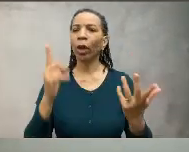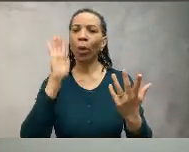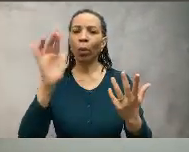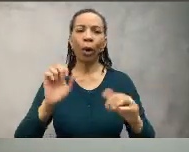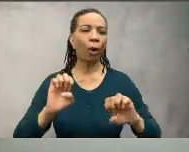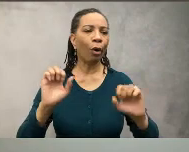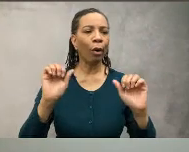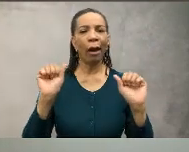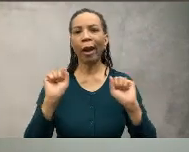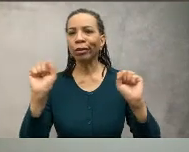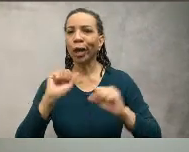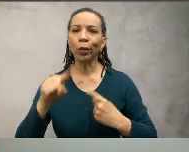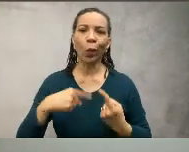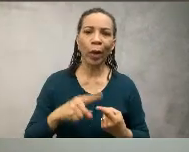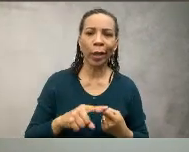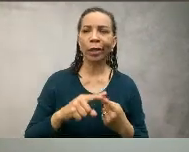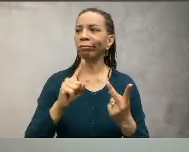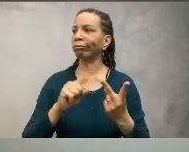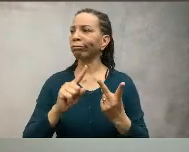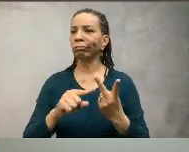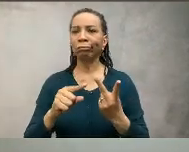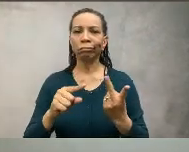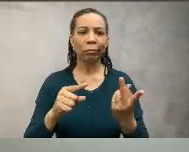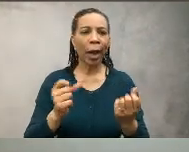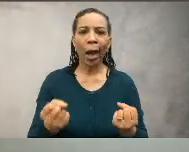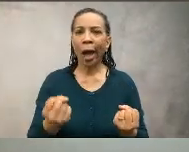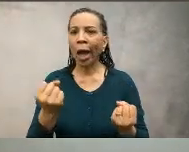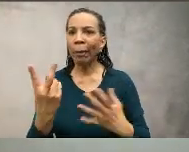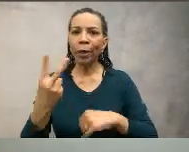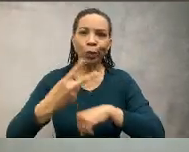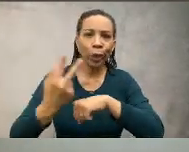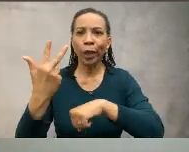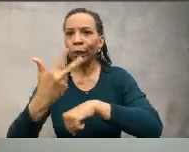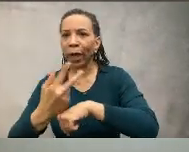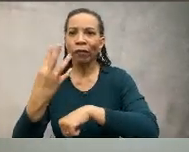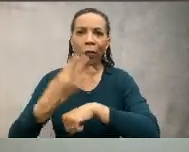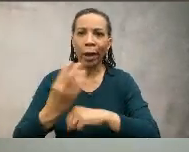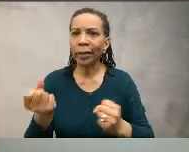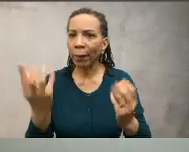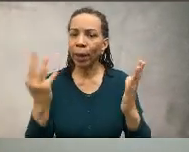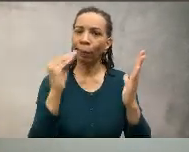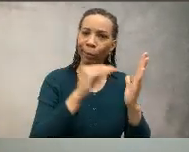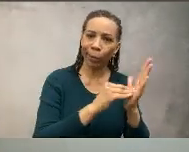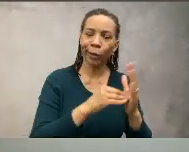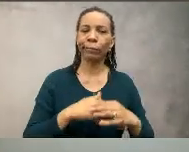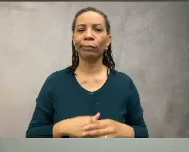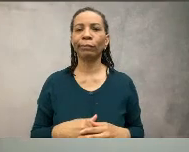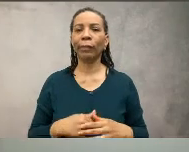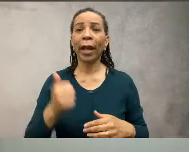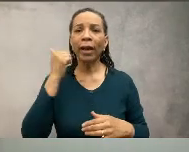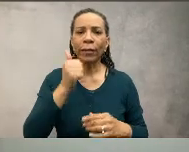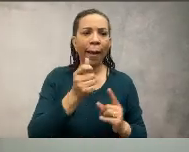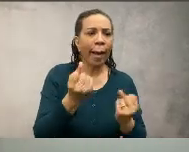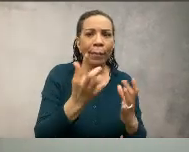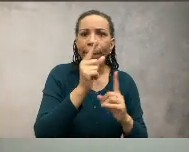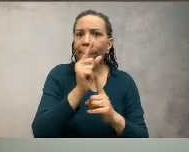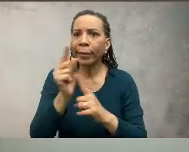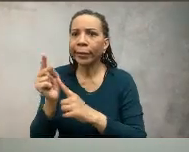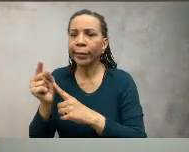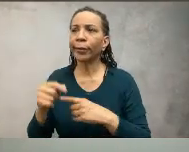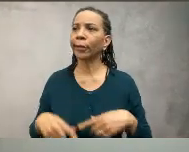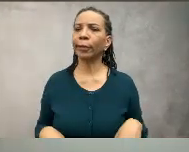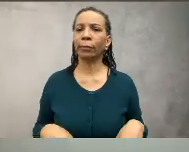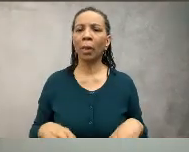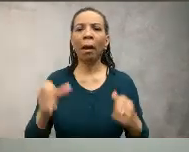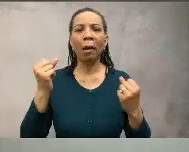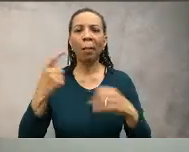contract will include the dates that you wish to perform your exercise, how many days per week you plan on walking, how many minutes